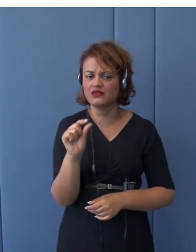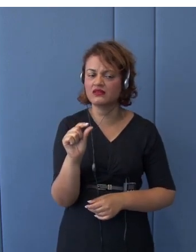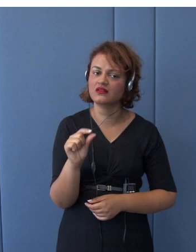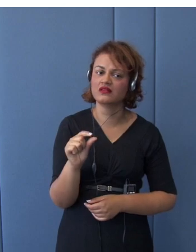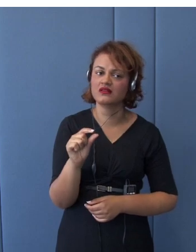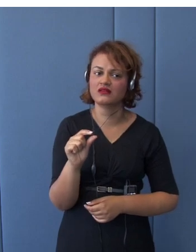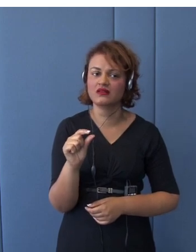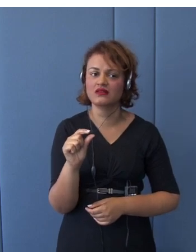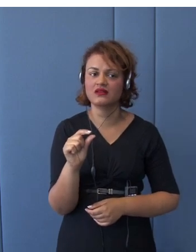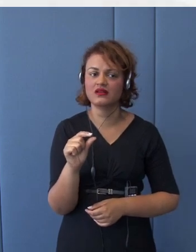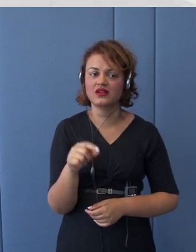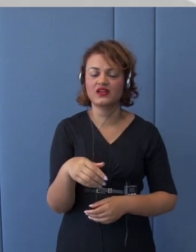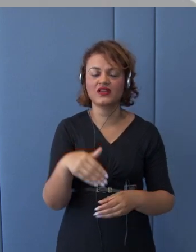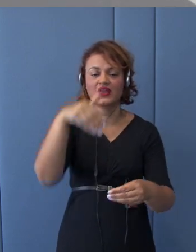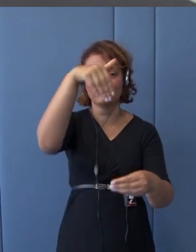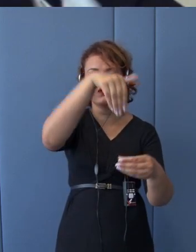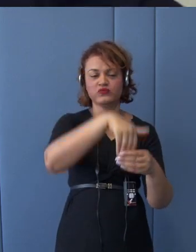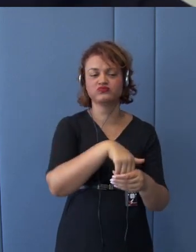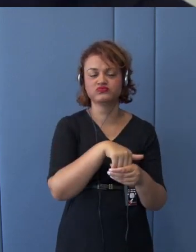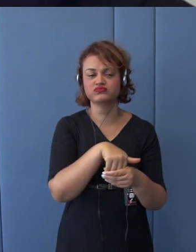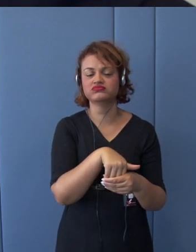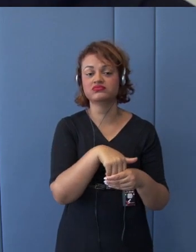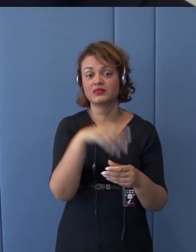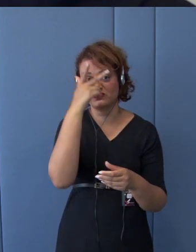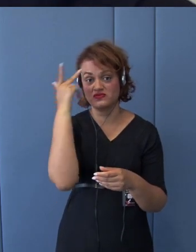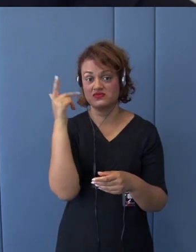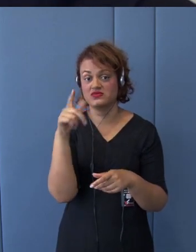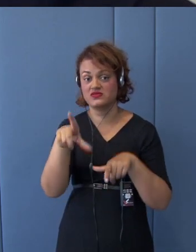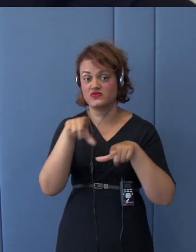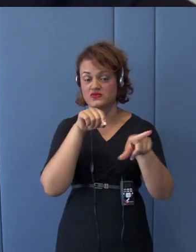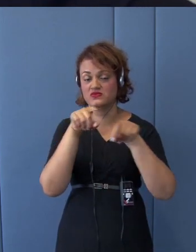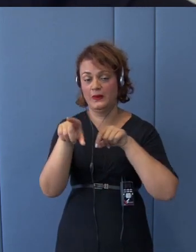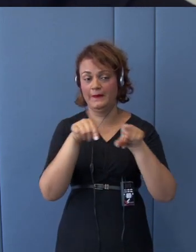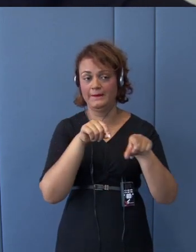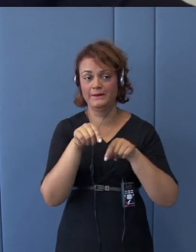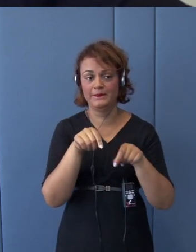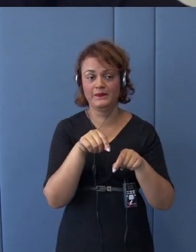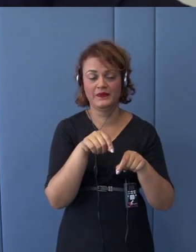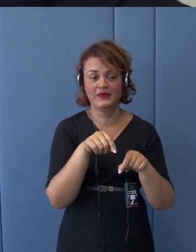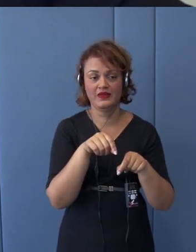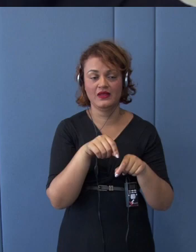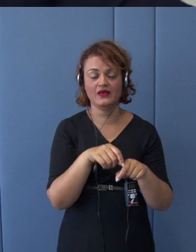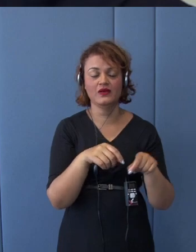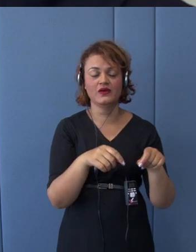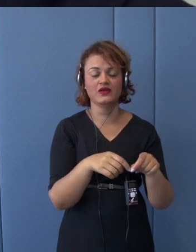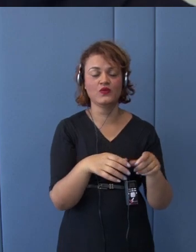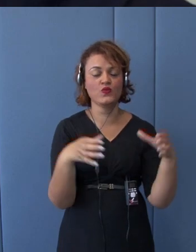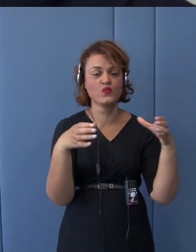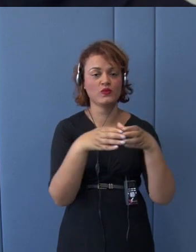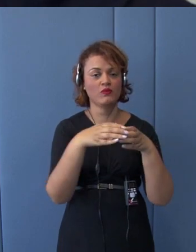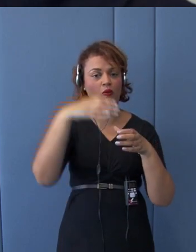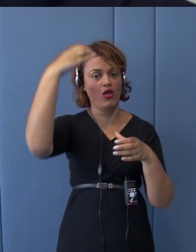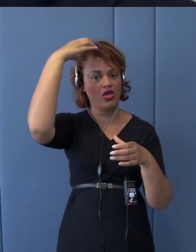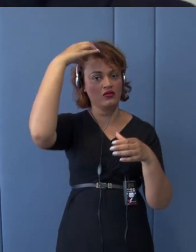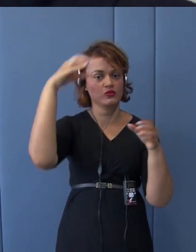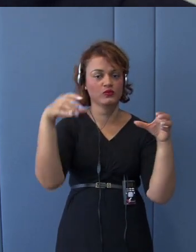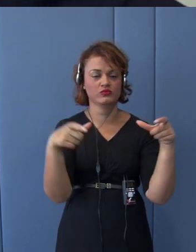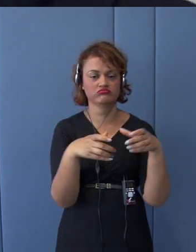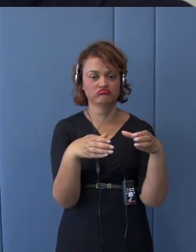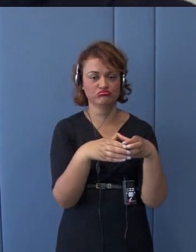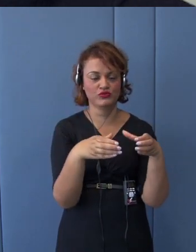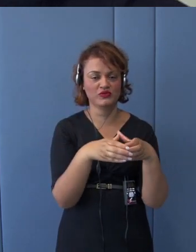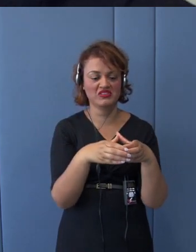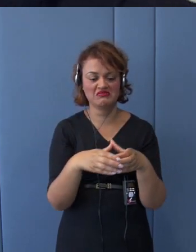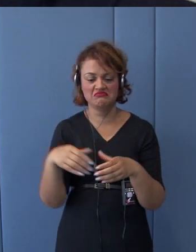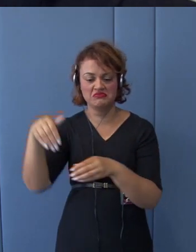preferring remaining within the European Union. That was a big shock. And another shock that we got experienced